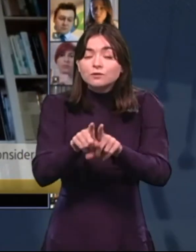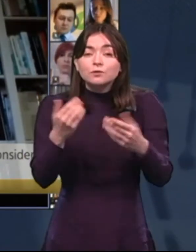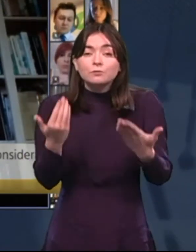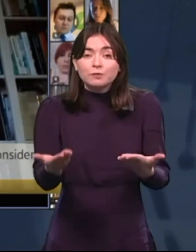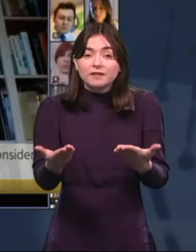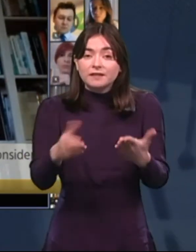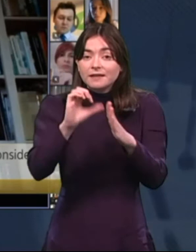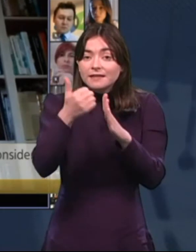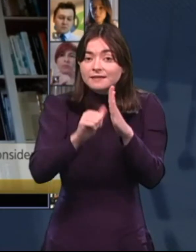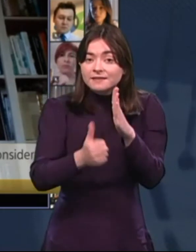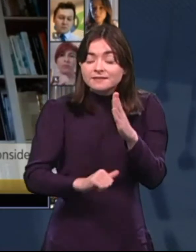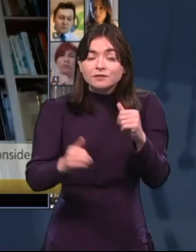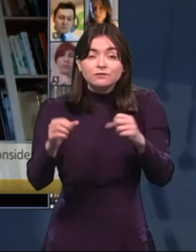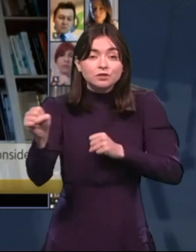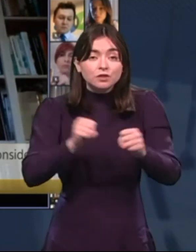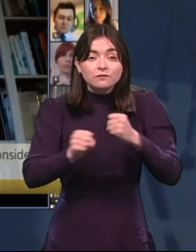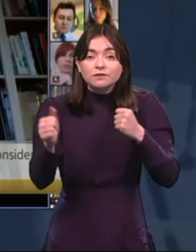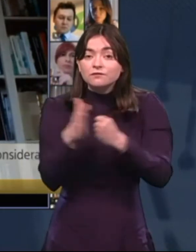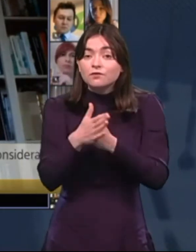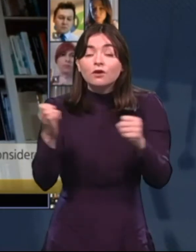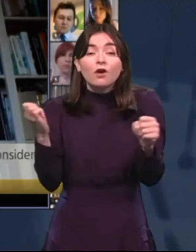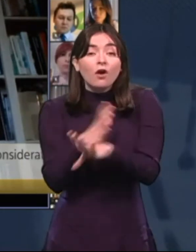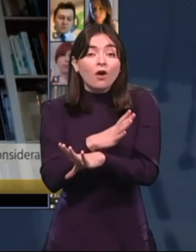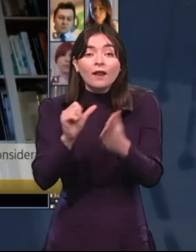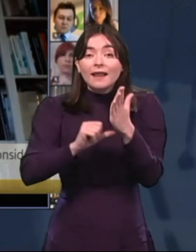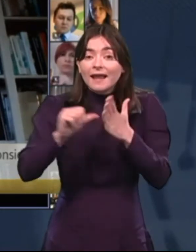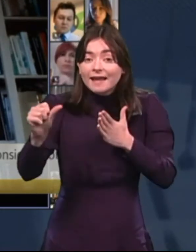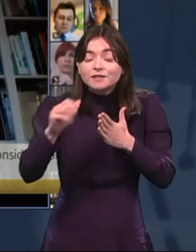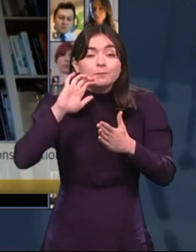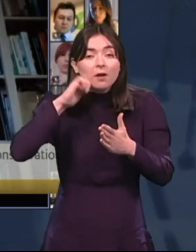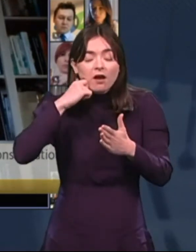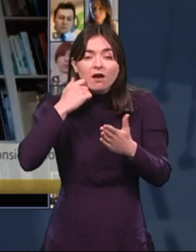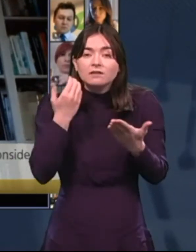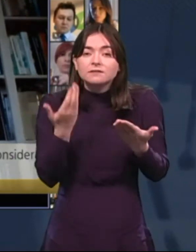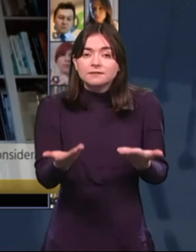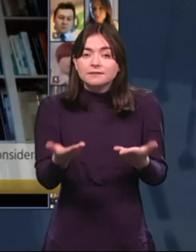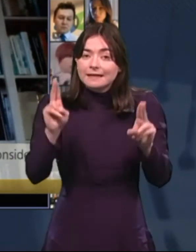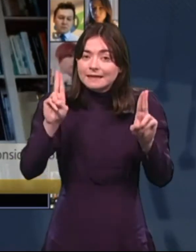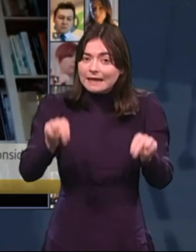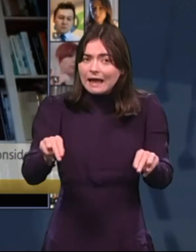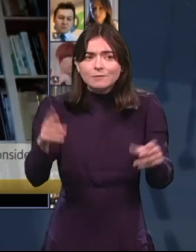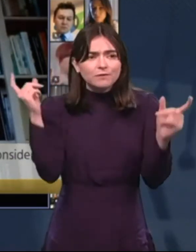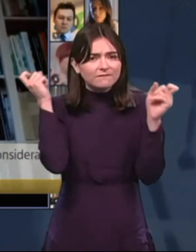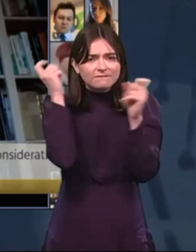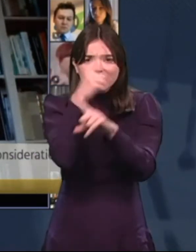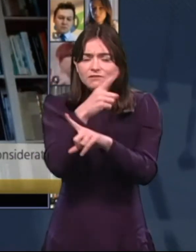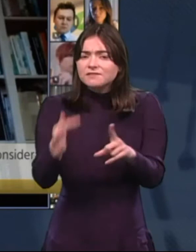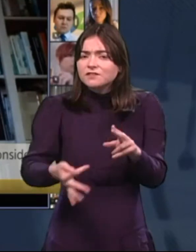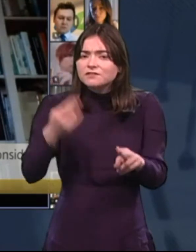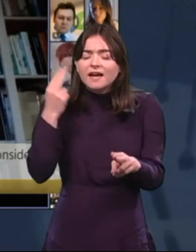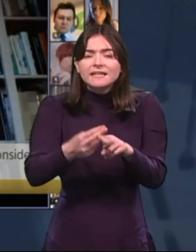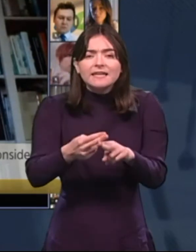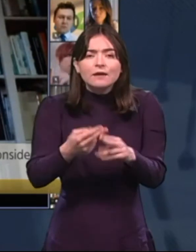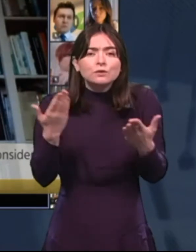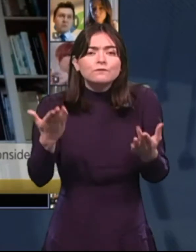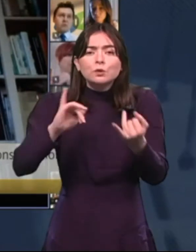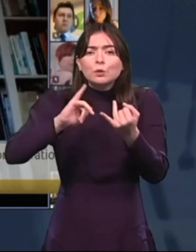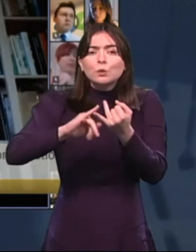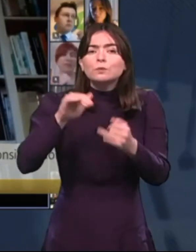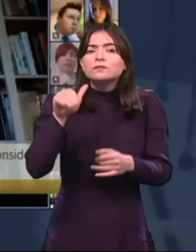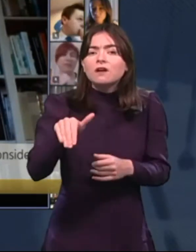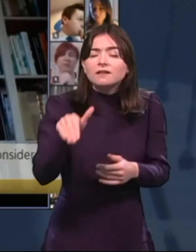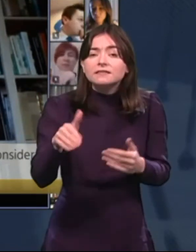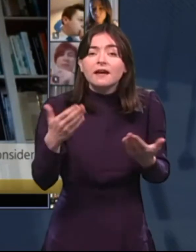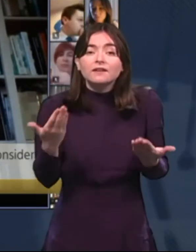of services, you know, across the board for all ages because it can be really difficult to find out even, you know, who to contact